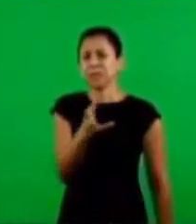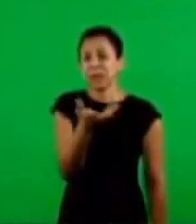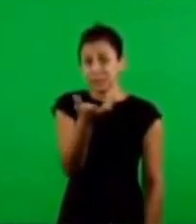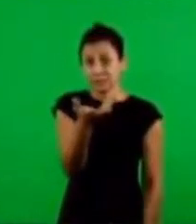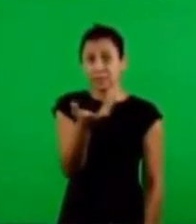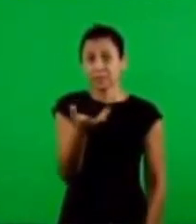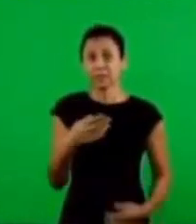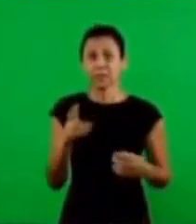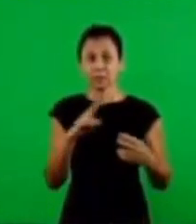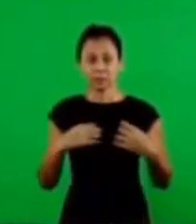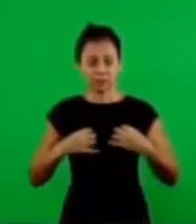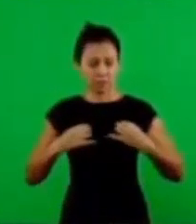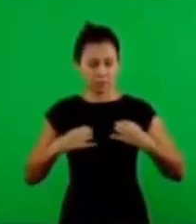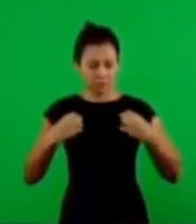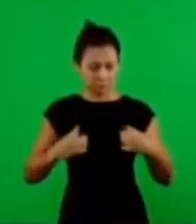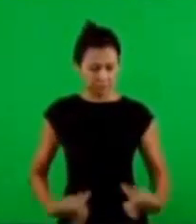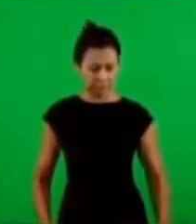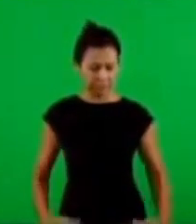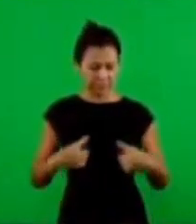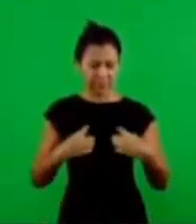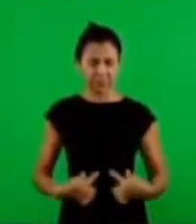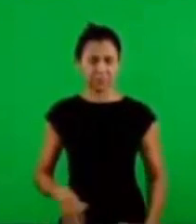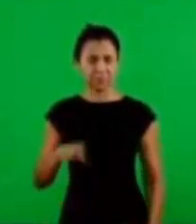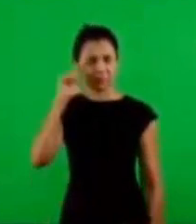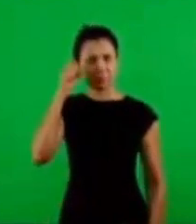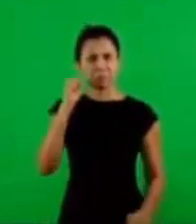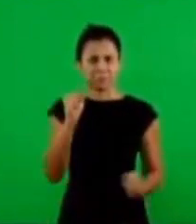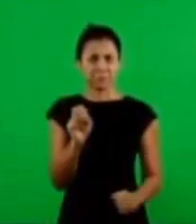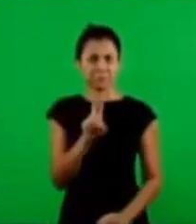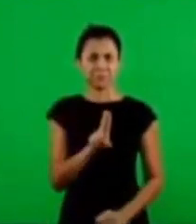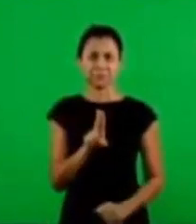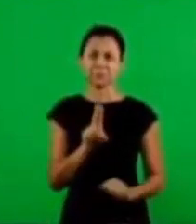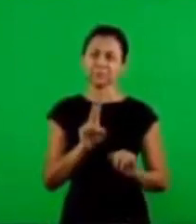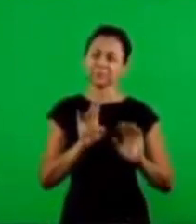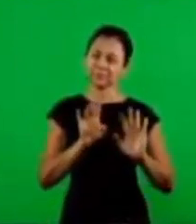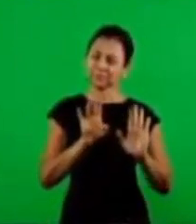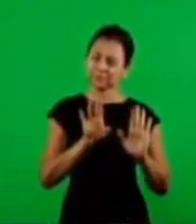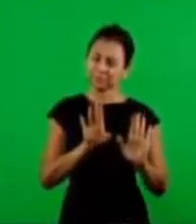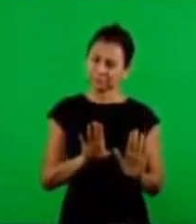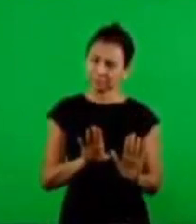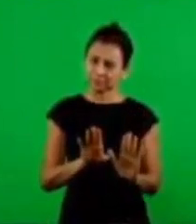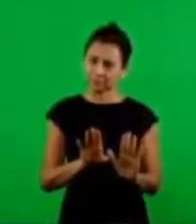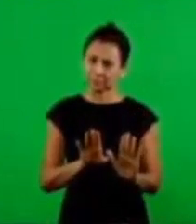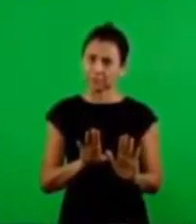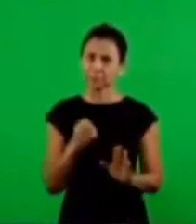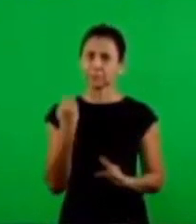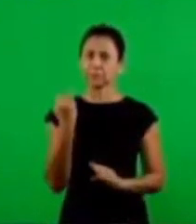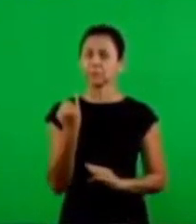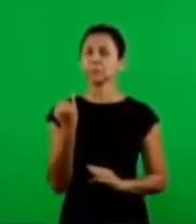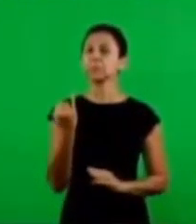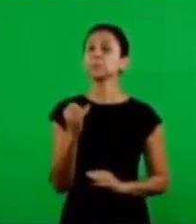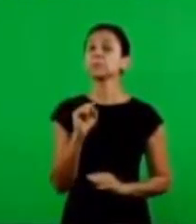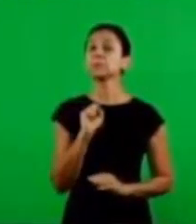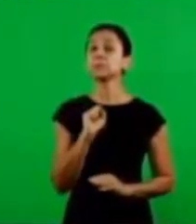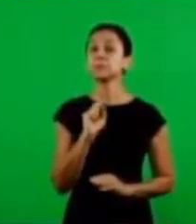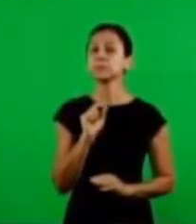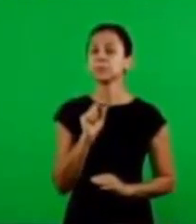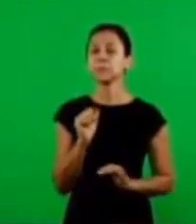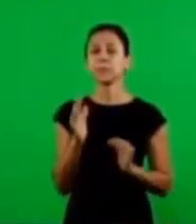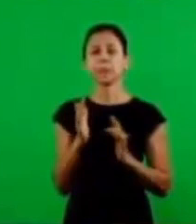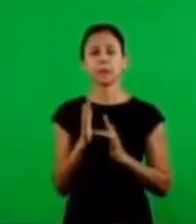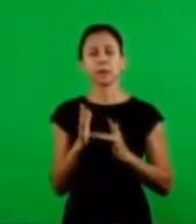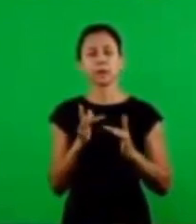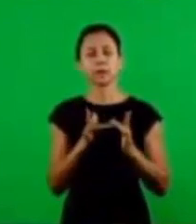replaced. If you want to dress up with a shirt with stripes, nothing wrong with that. But the fact is that